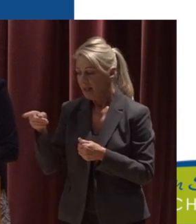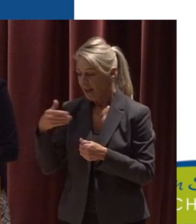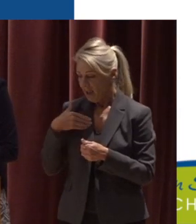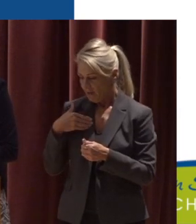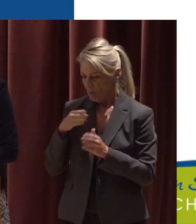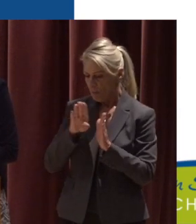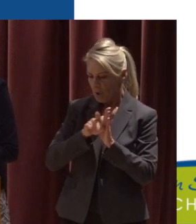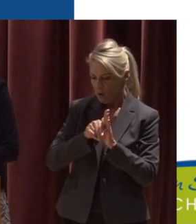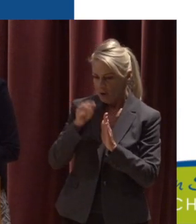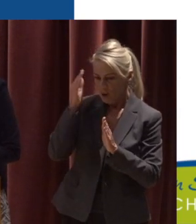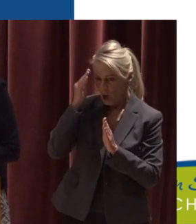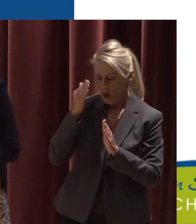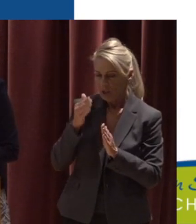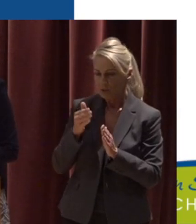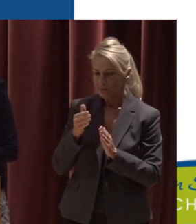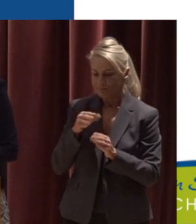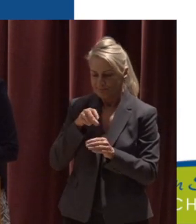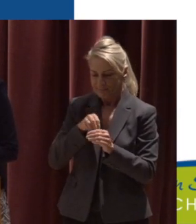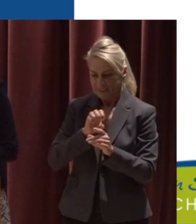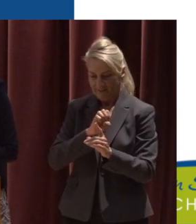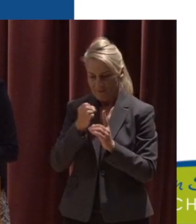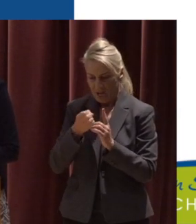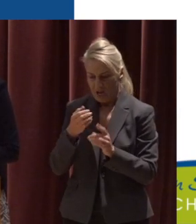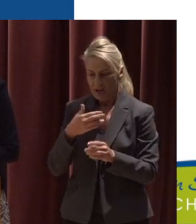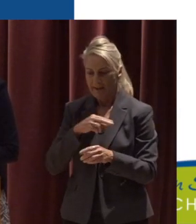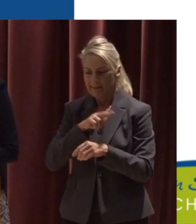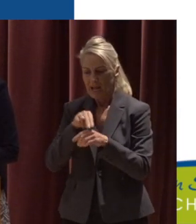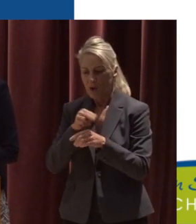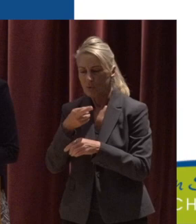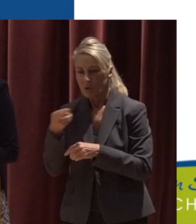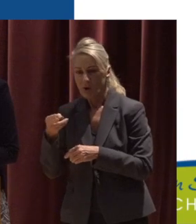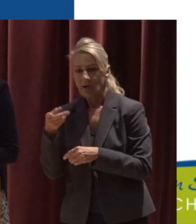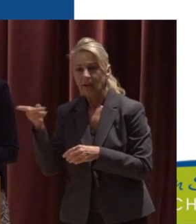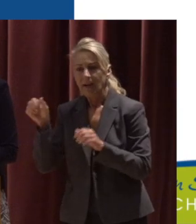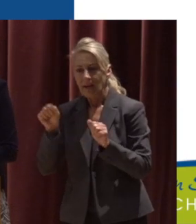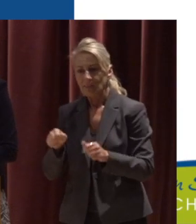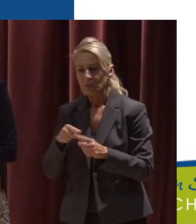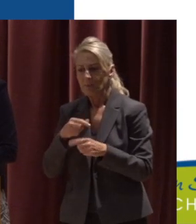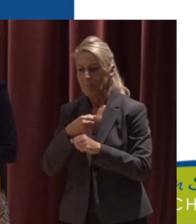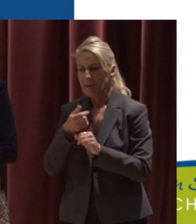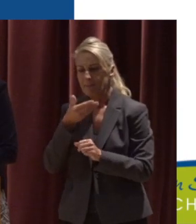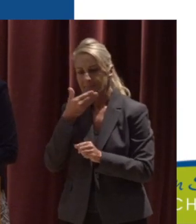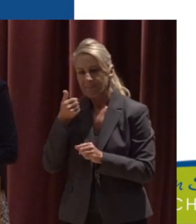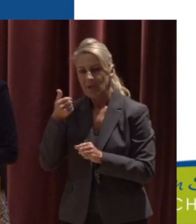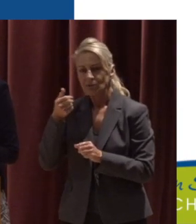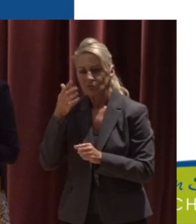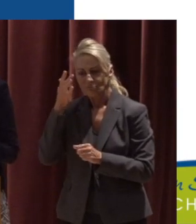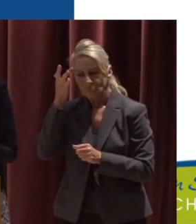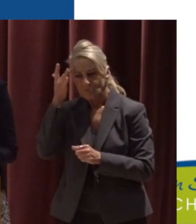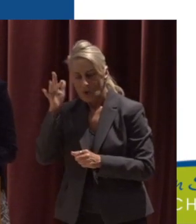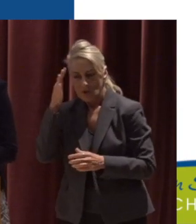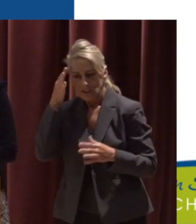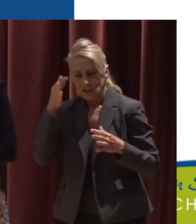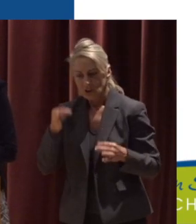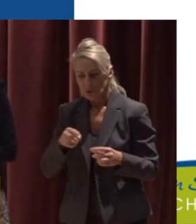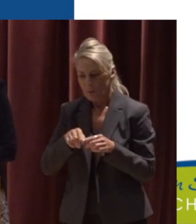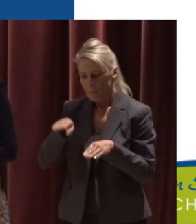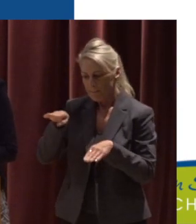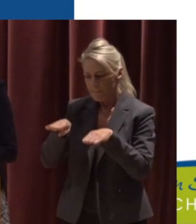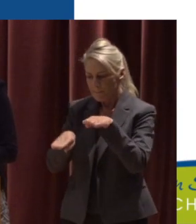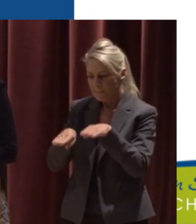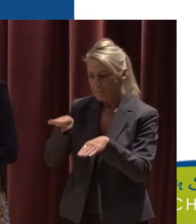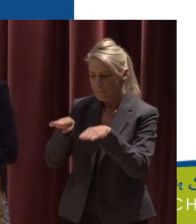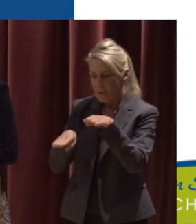knowledge In the environment, natural resources, and management They were able to make smarter decisions to balance the natural and urban nexus